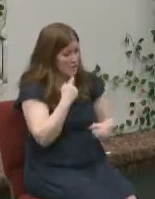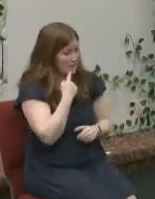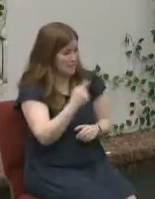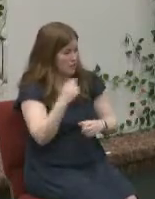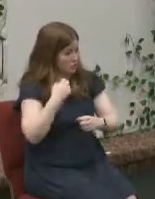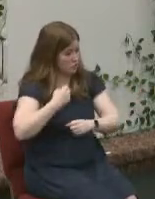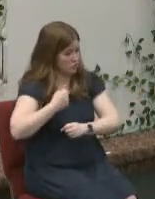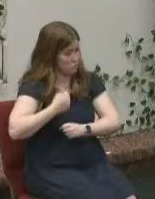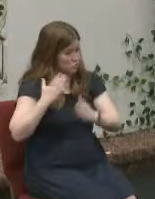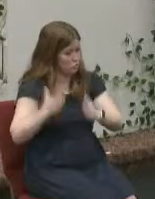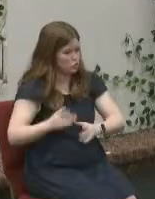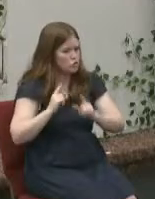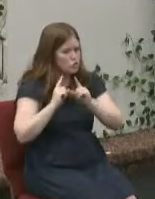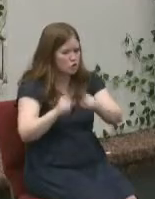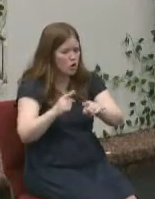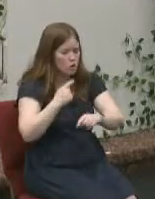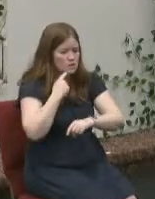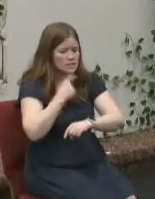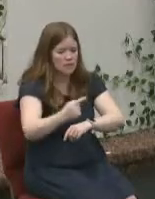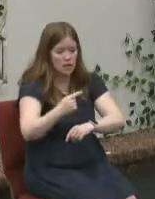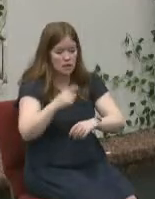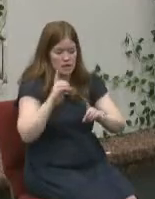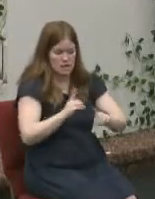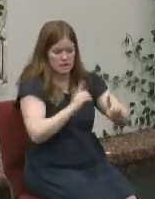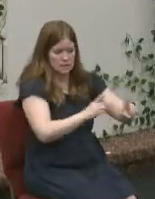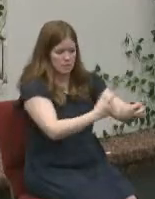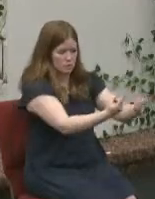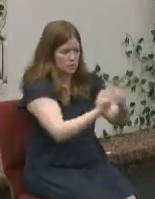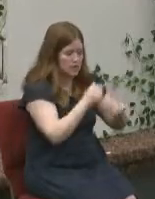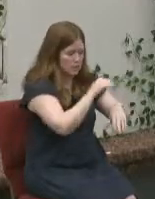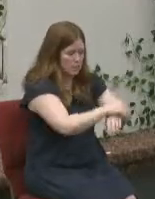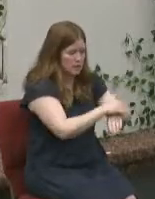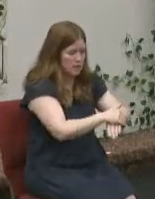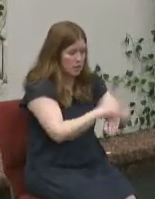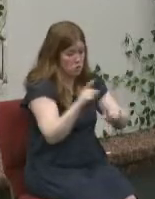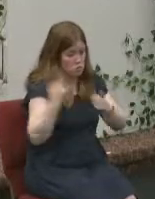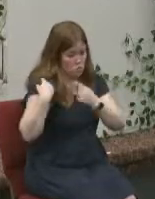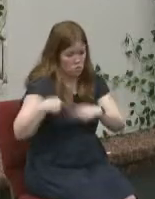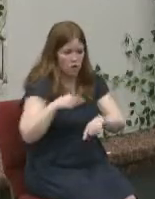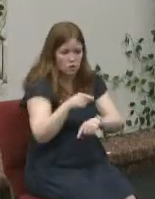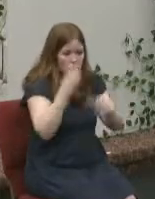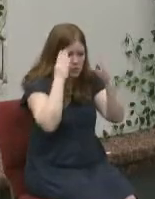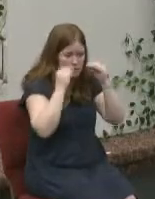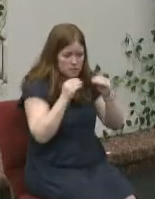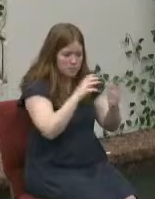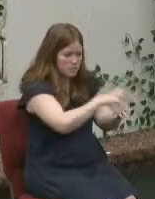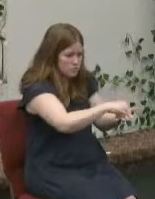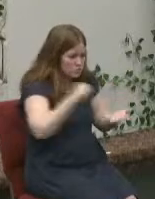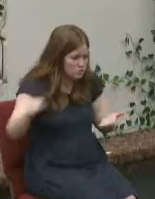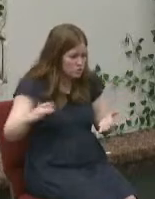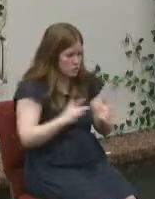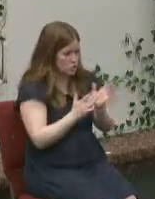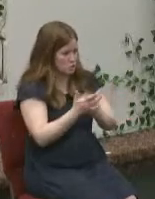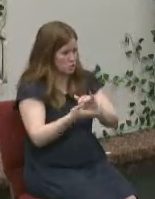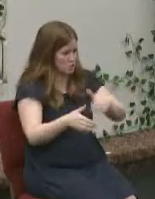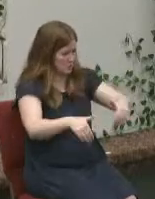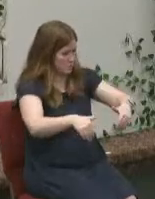go tell them that the disciples came in night while you were asleep and stole the body that's the one they said that jesus was going to do